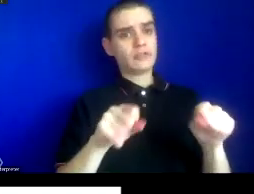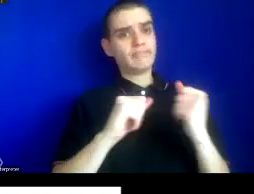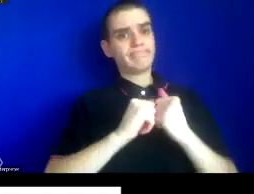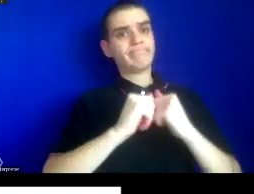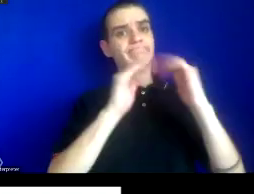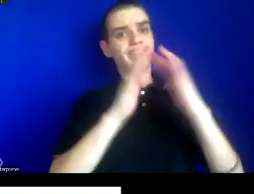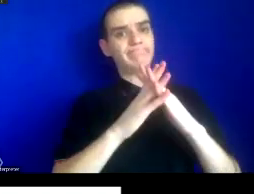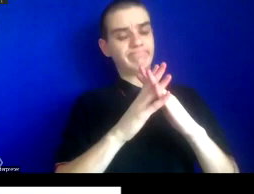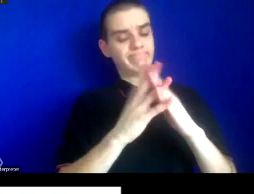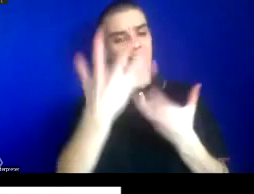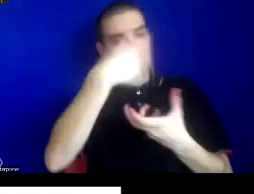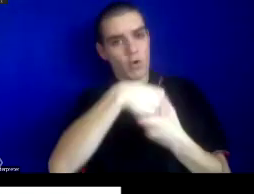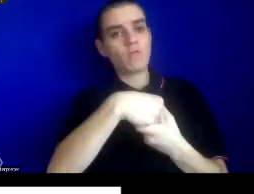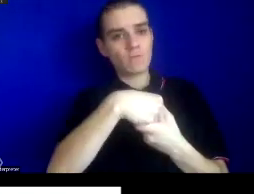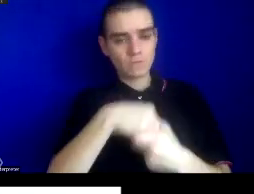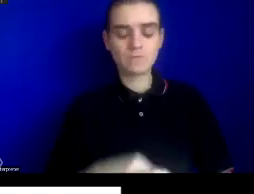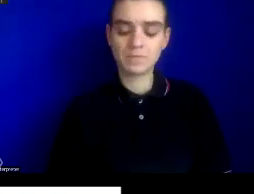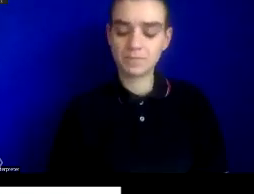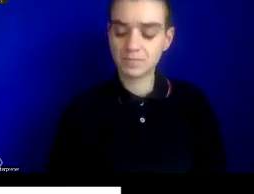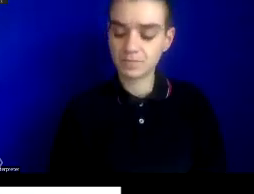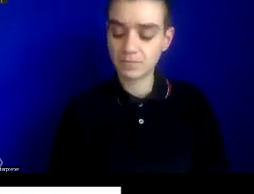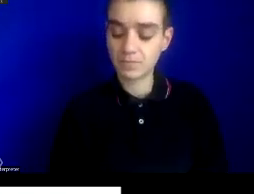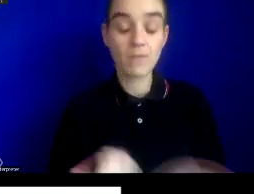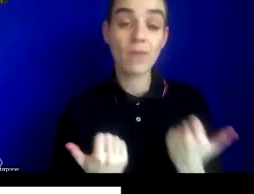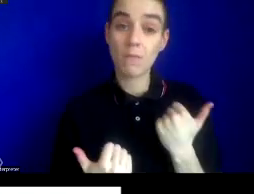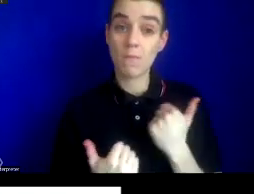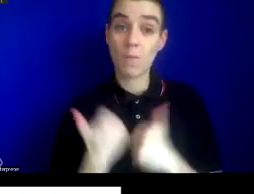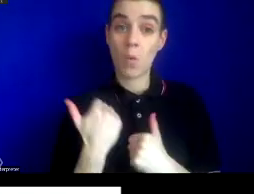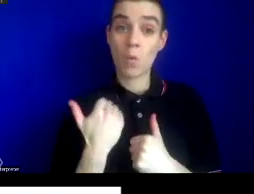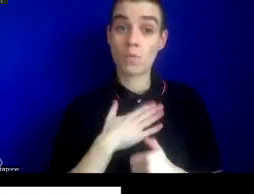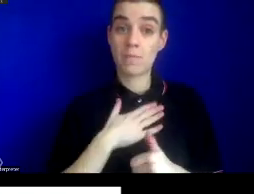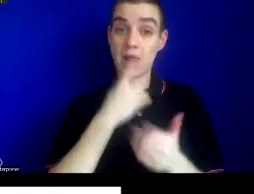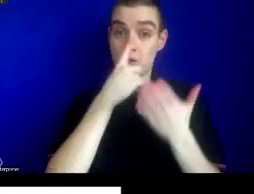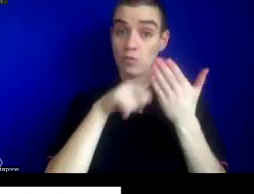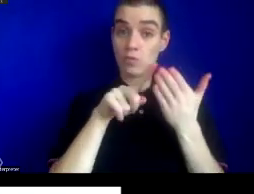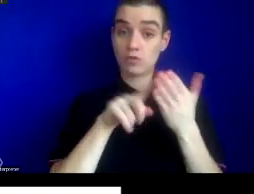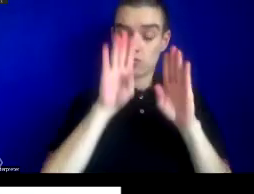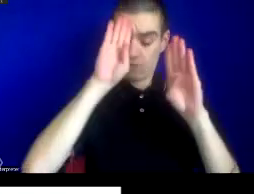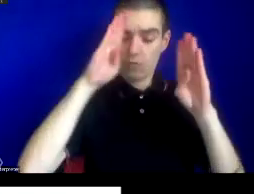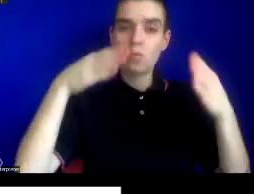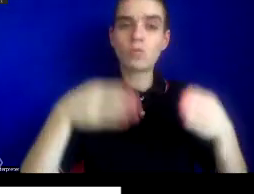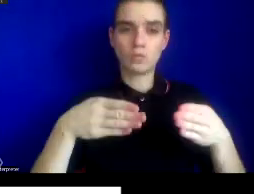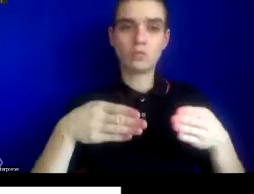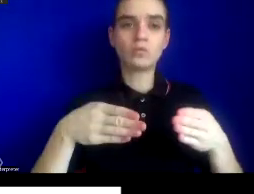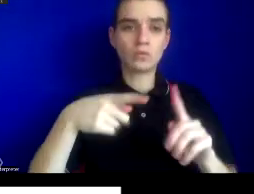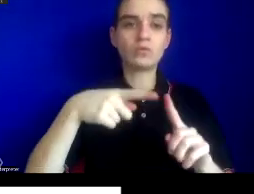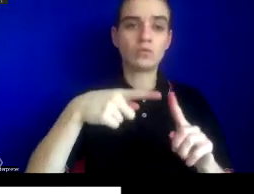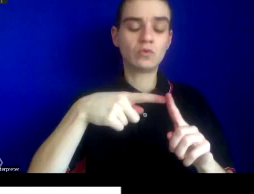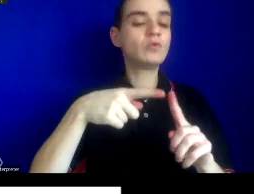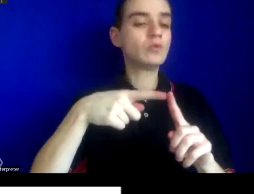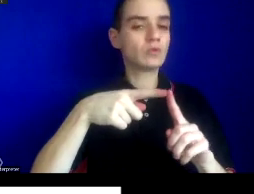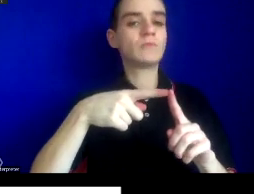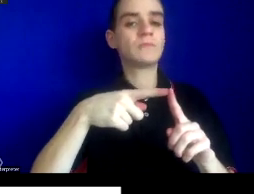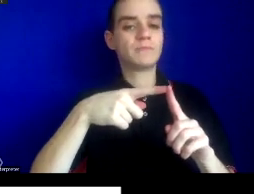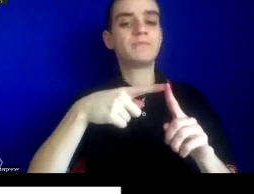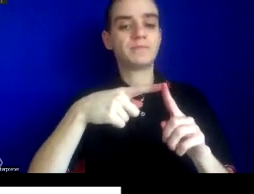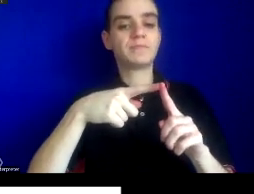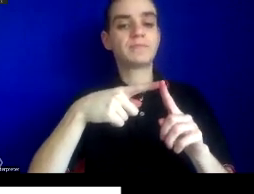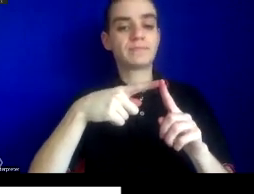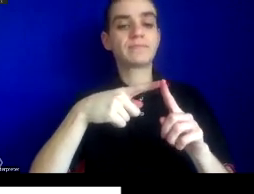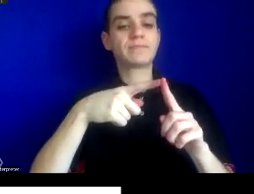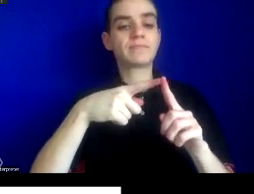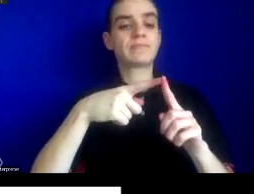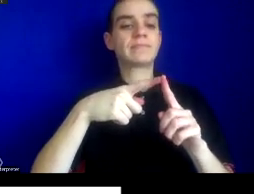struggles associated with them. The majority of my research focuses on the emergence of